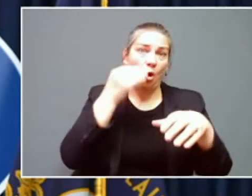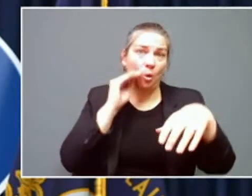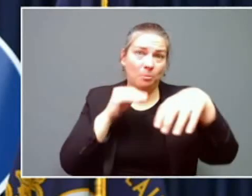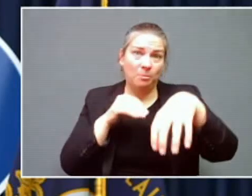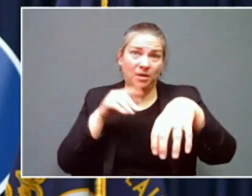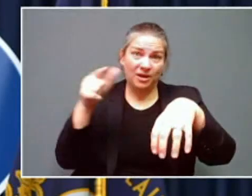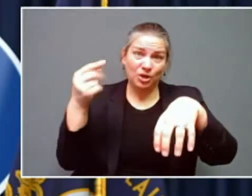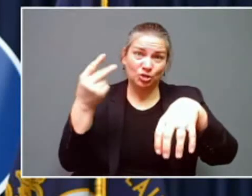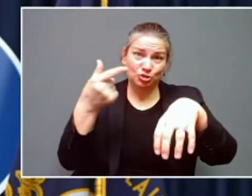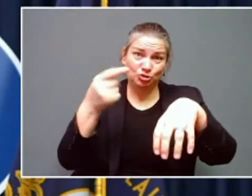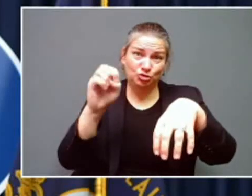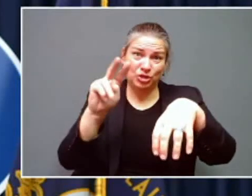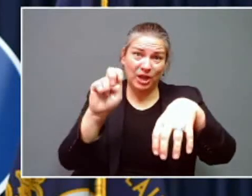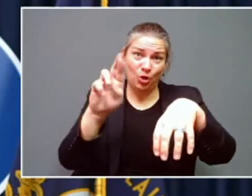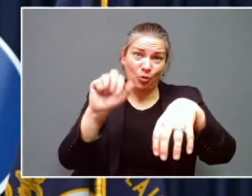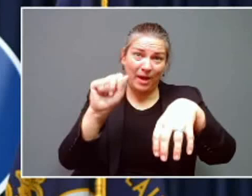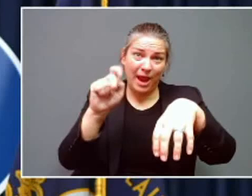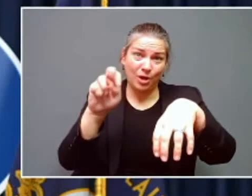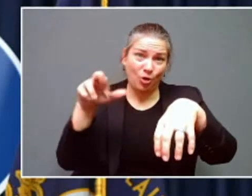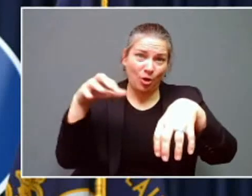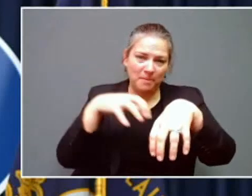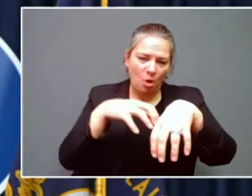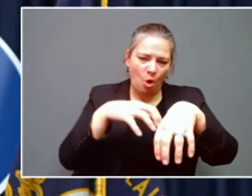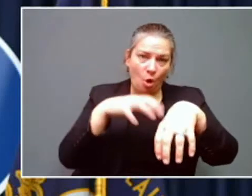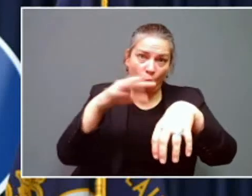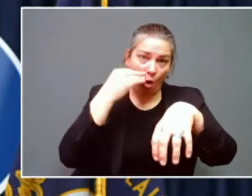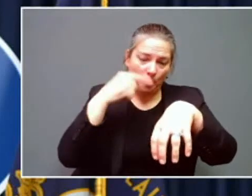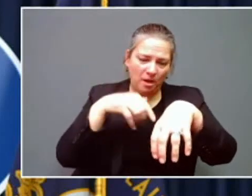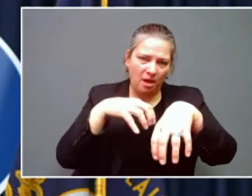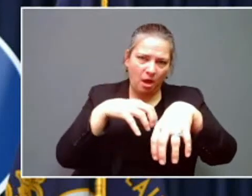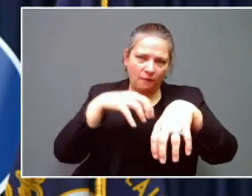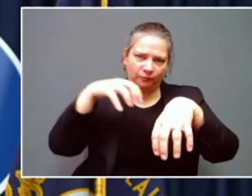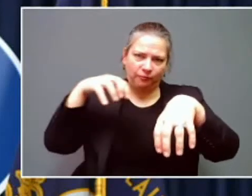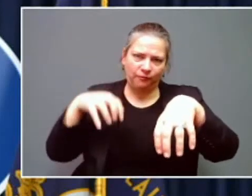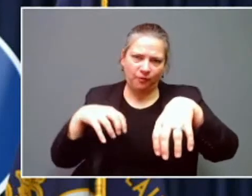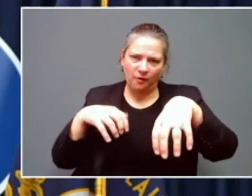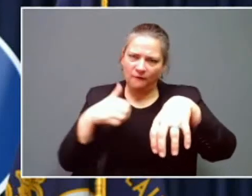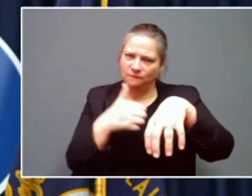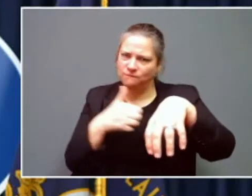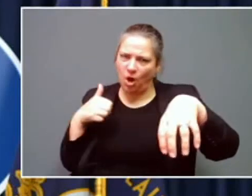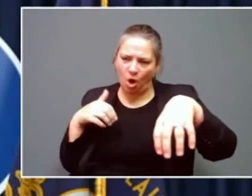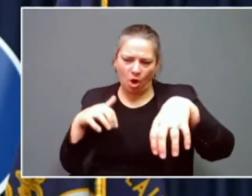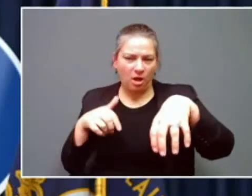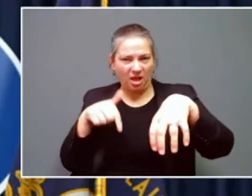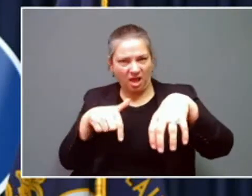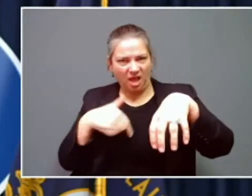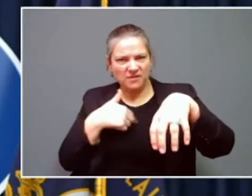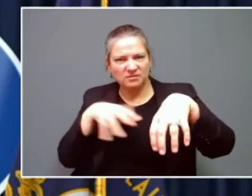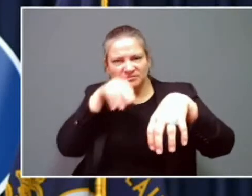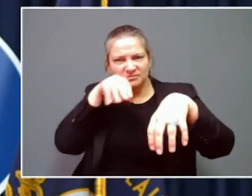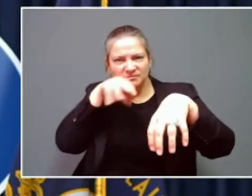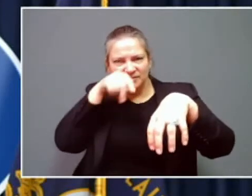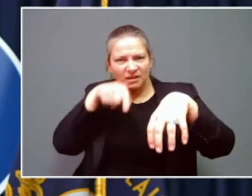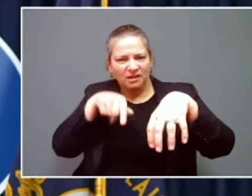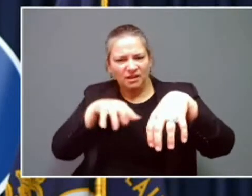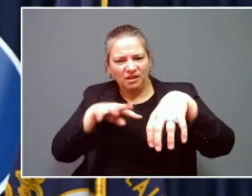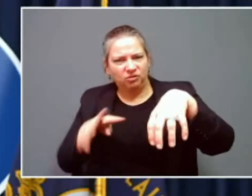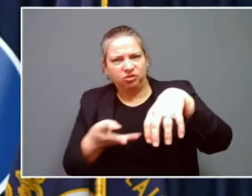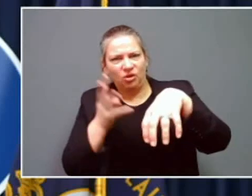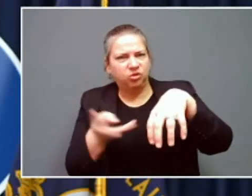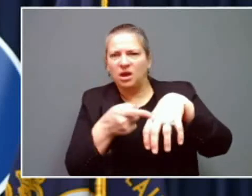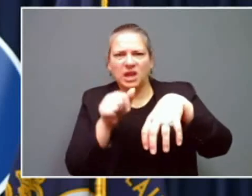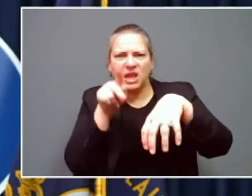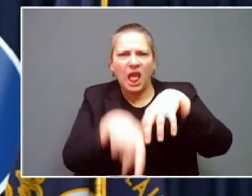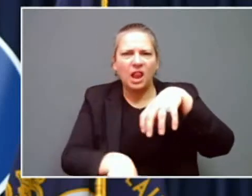make sure it is far enough away from your home to where you are not pushing carbon monoxide in a can and will kill you.